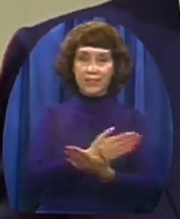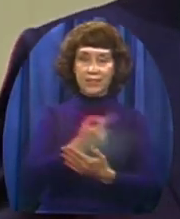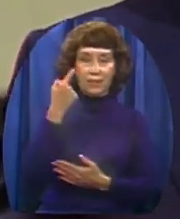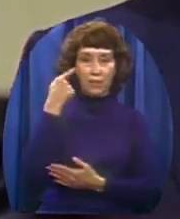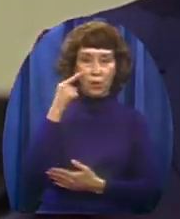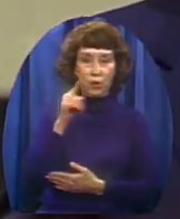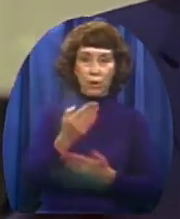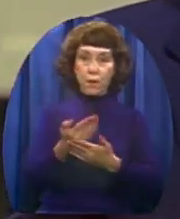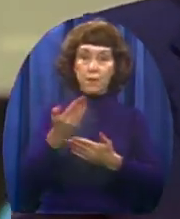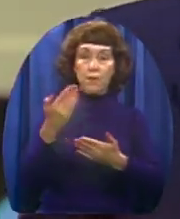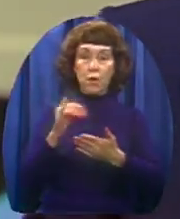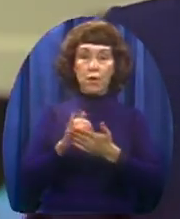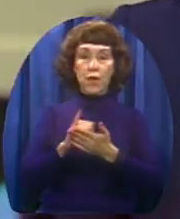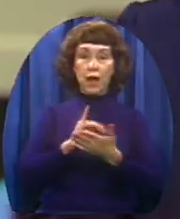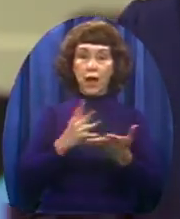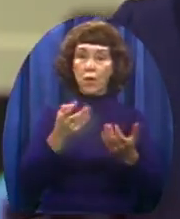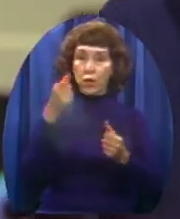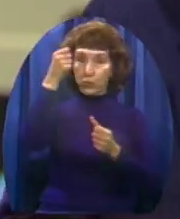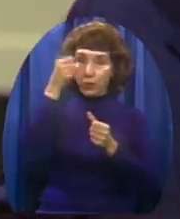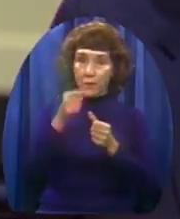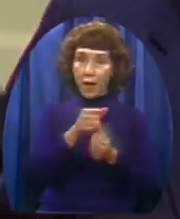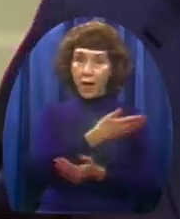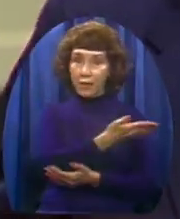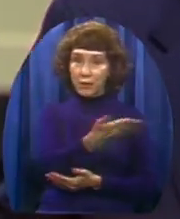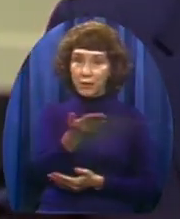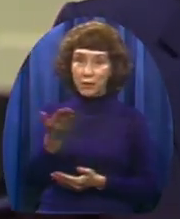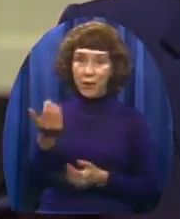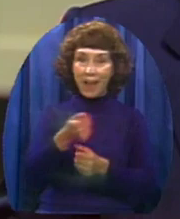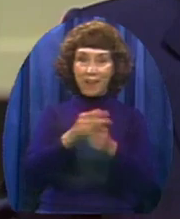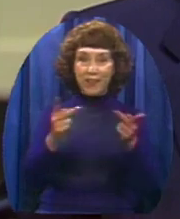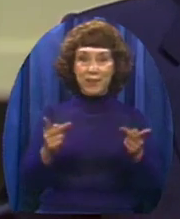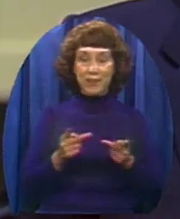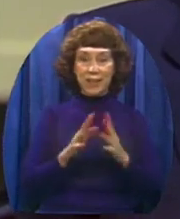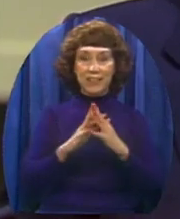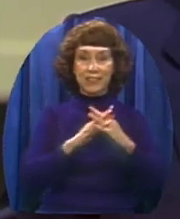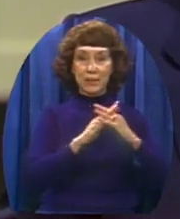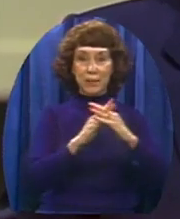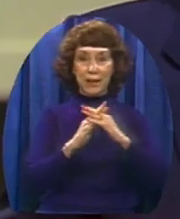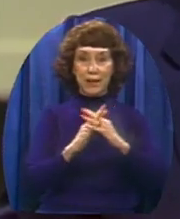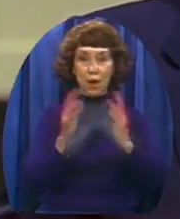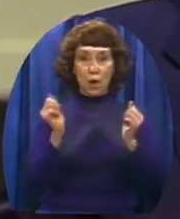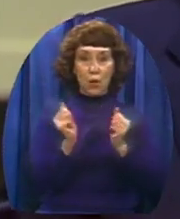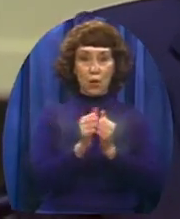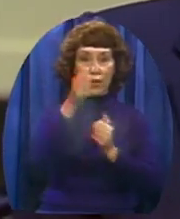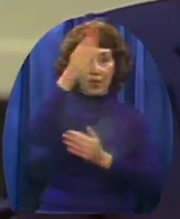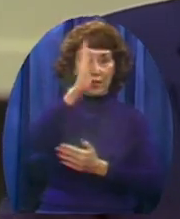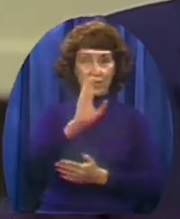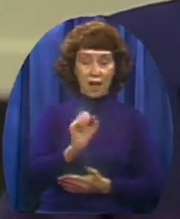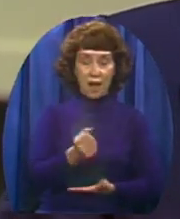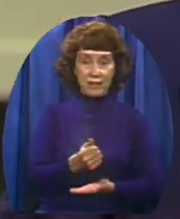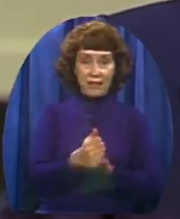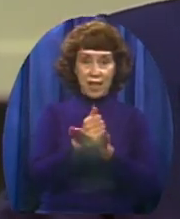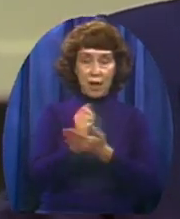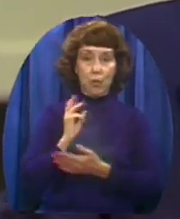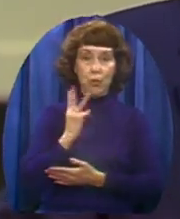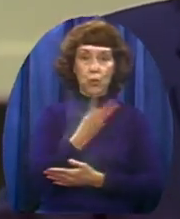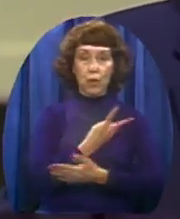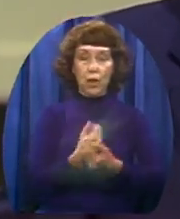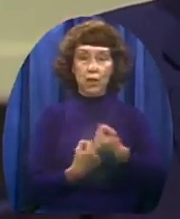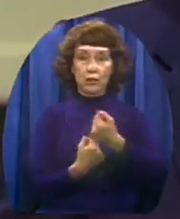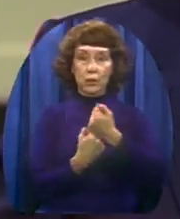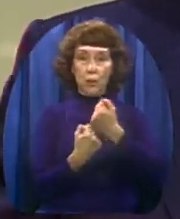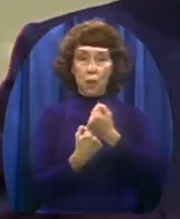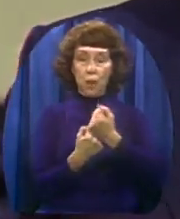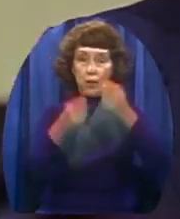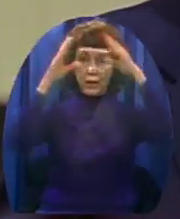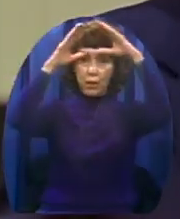friends all over America that with God's help, we are supporting President Reagan's effort,